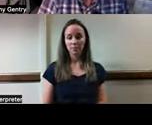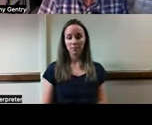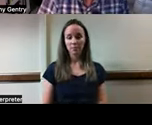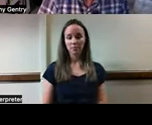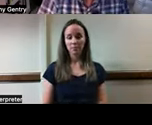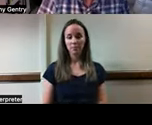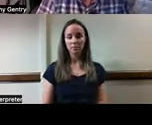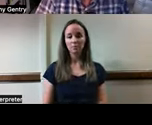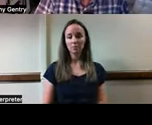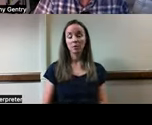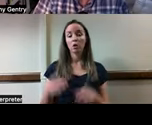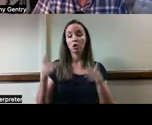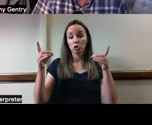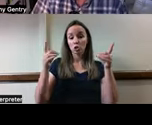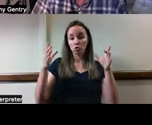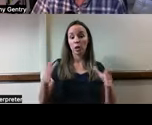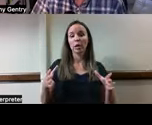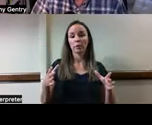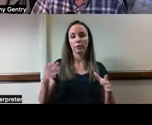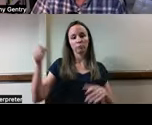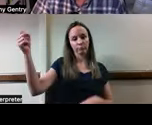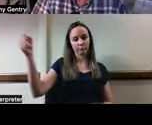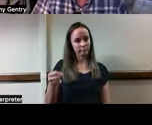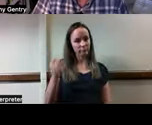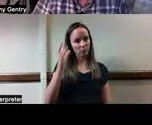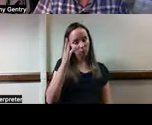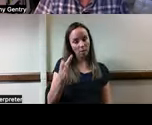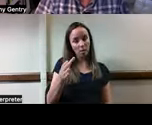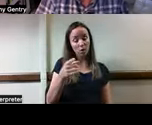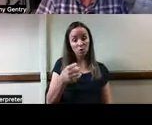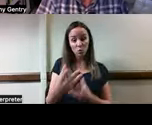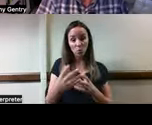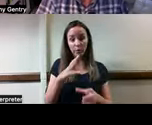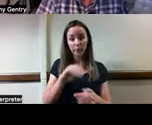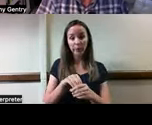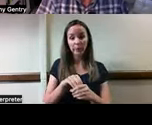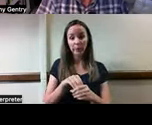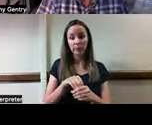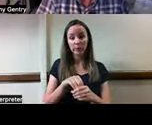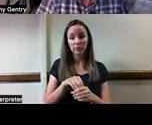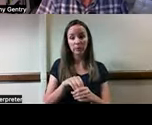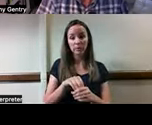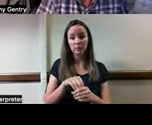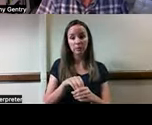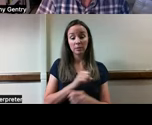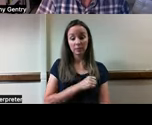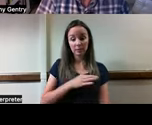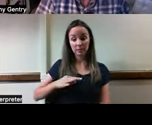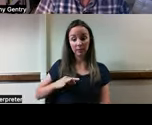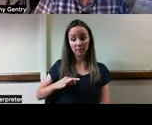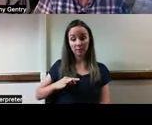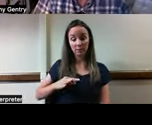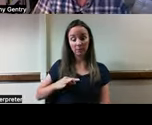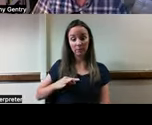Clearly, the director would be one of the stakeholders as well. Would you also want to include the staff in